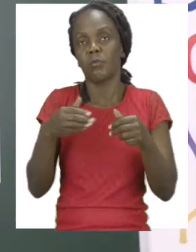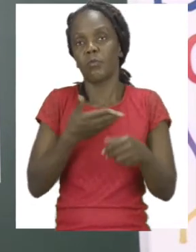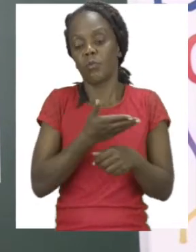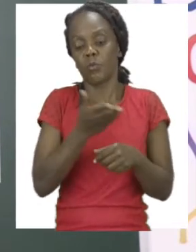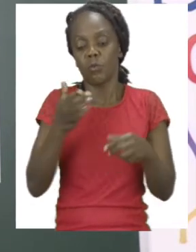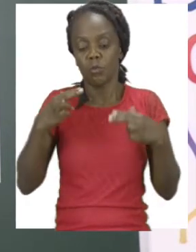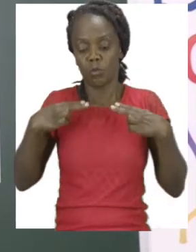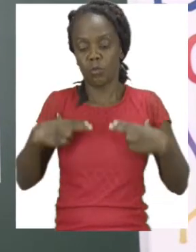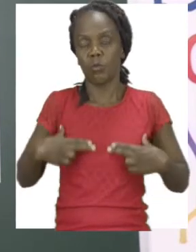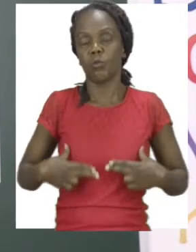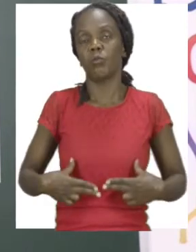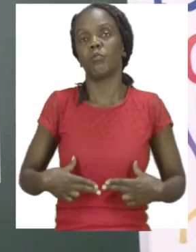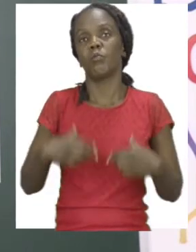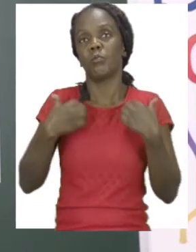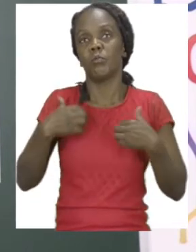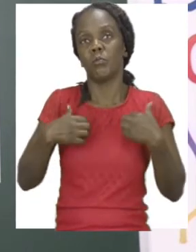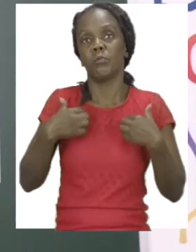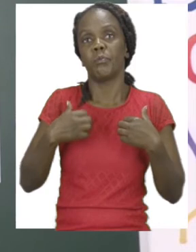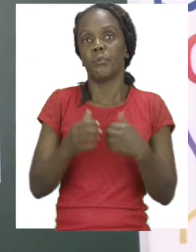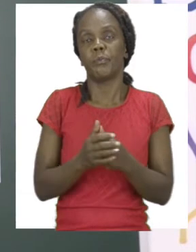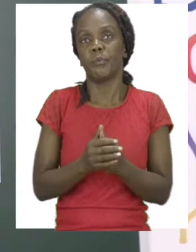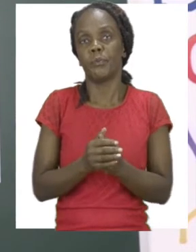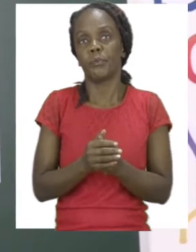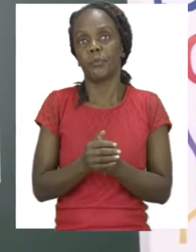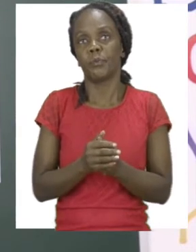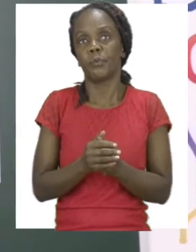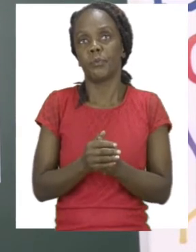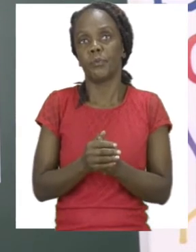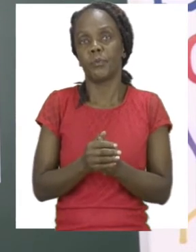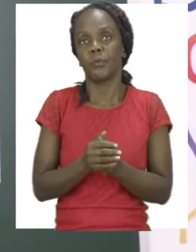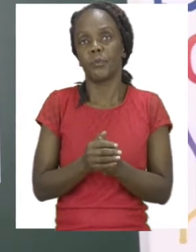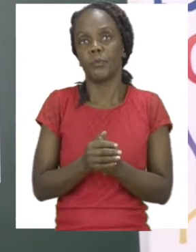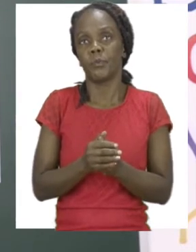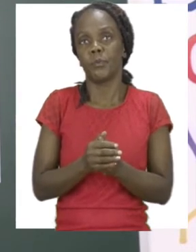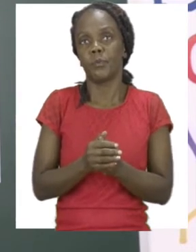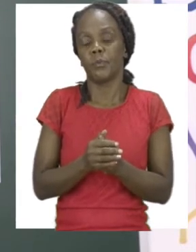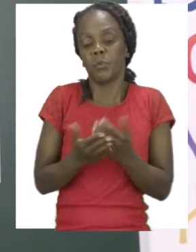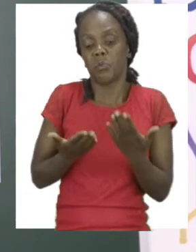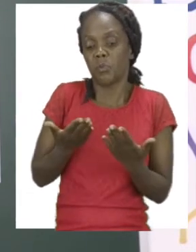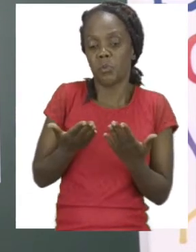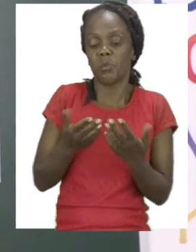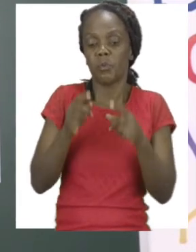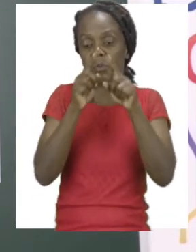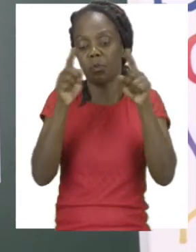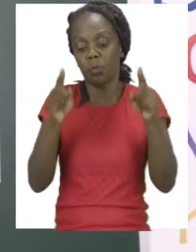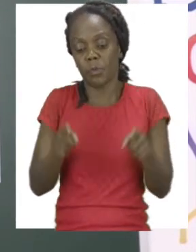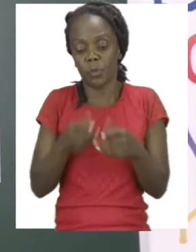use any kind of paper, a picture of something. You can cut it up or tear it up as well.